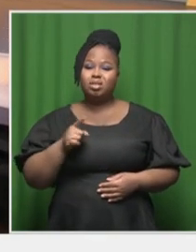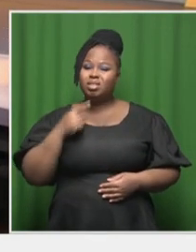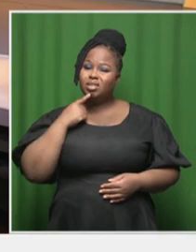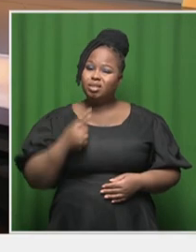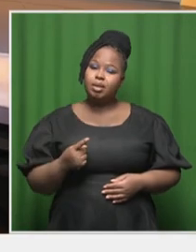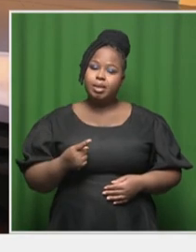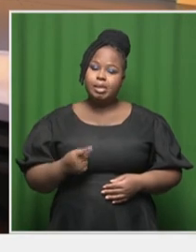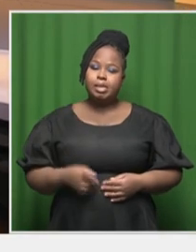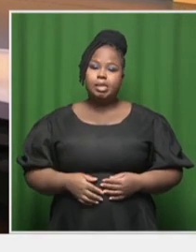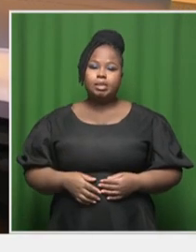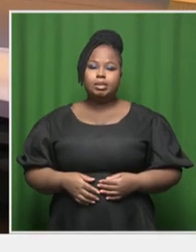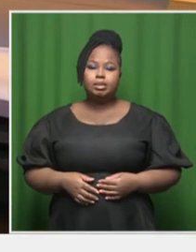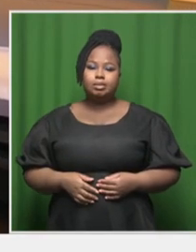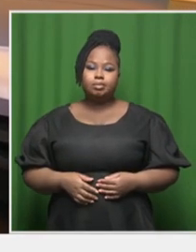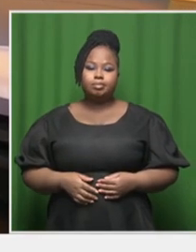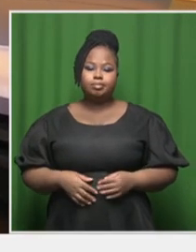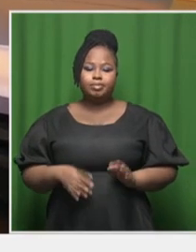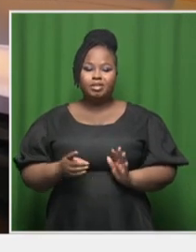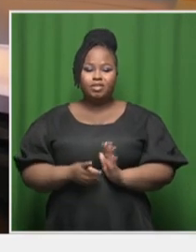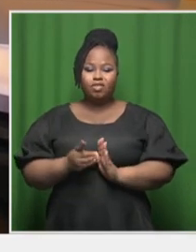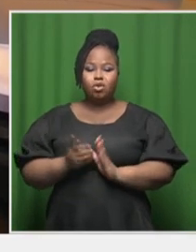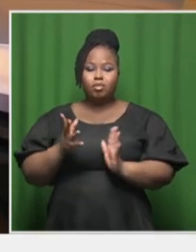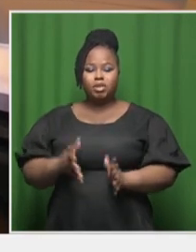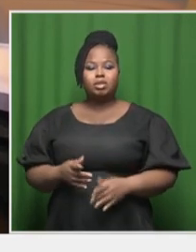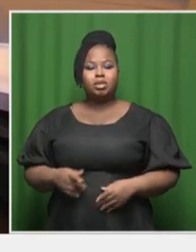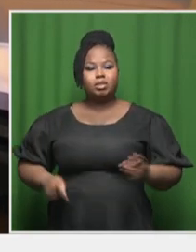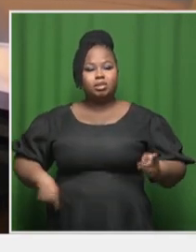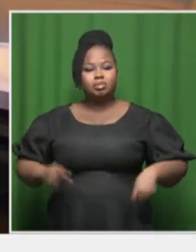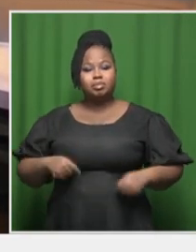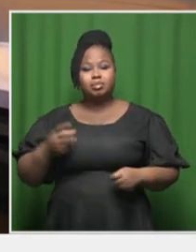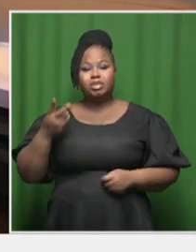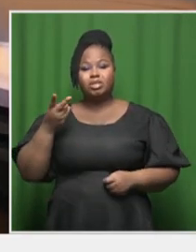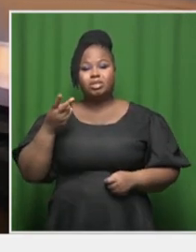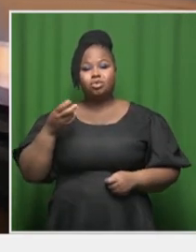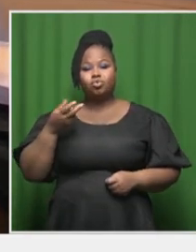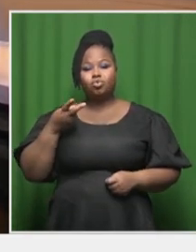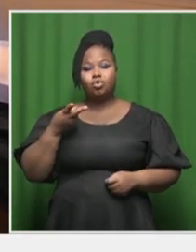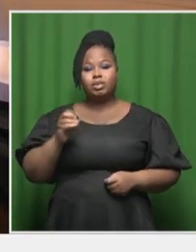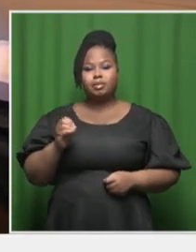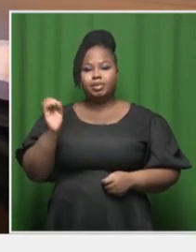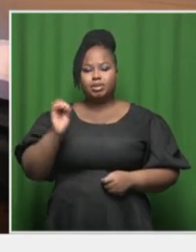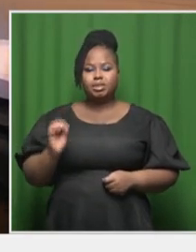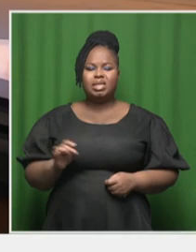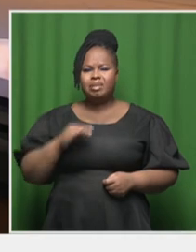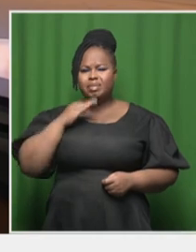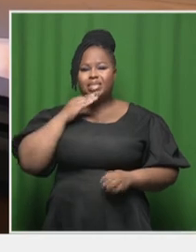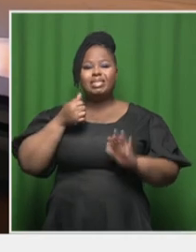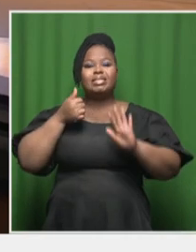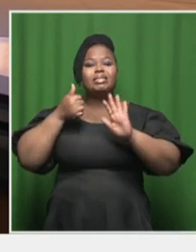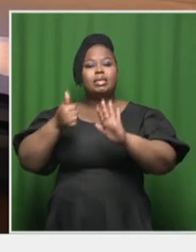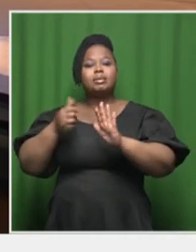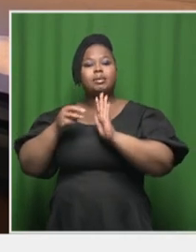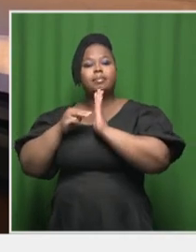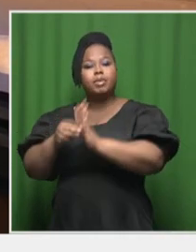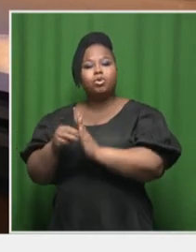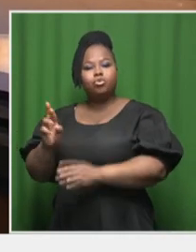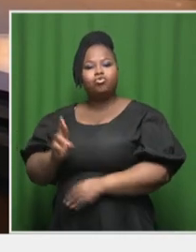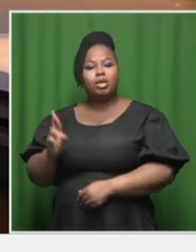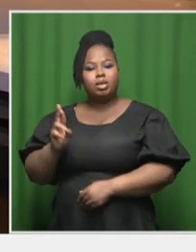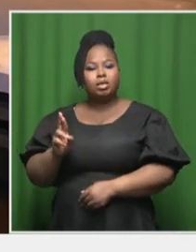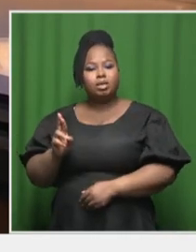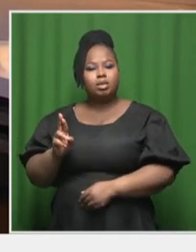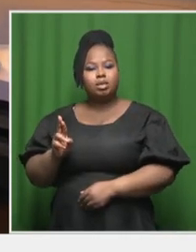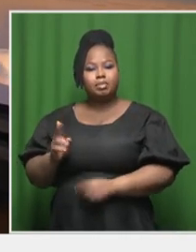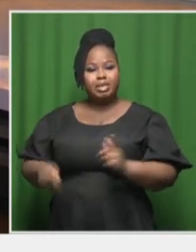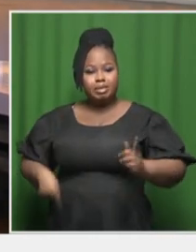that developers had to spend about 20%, that's 6 million rand, of the amount before they knew whether they could get a